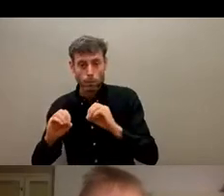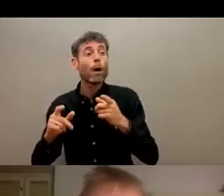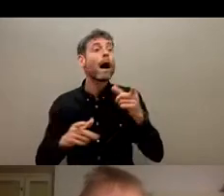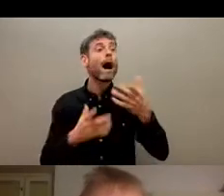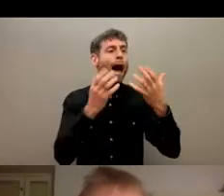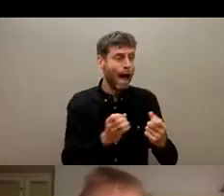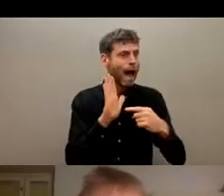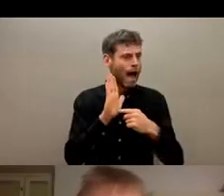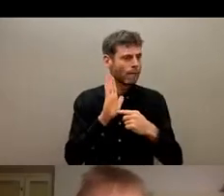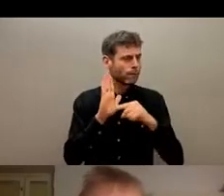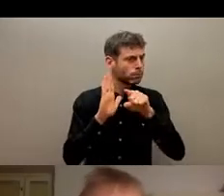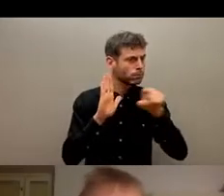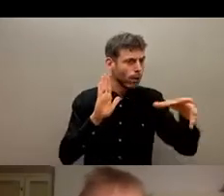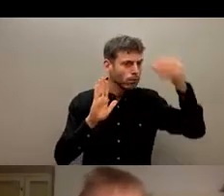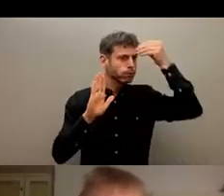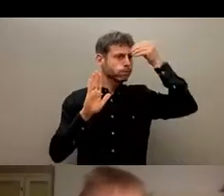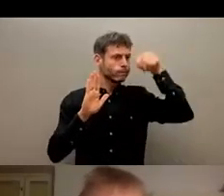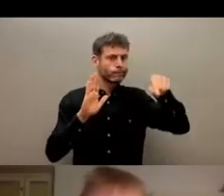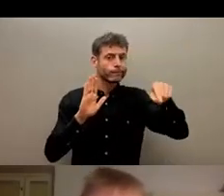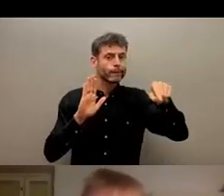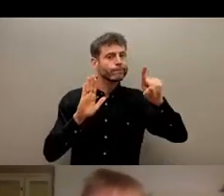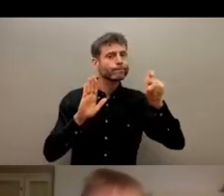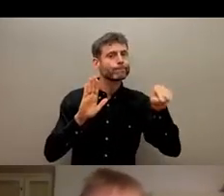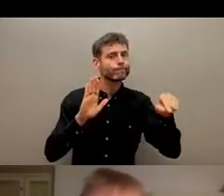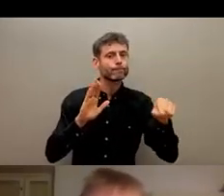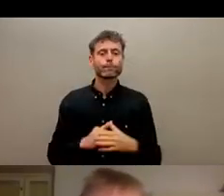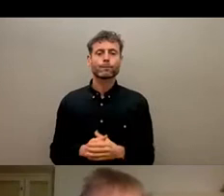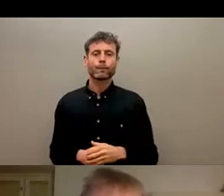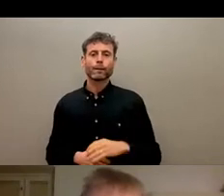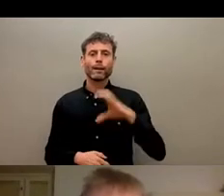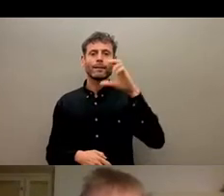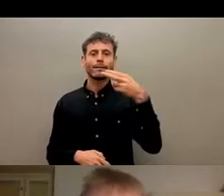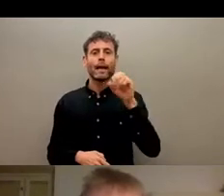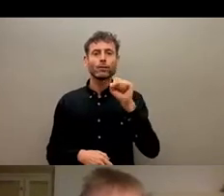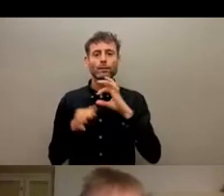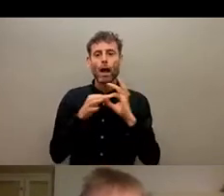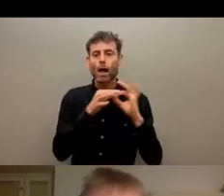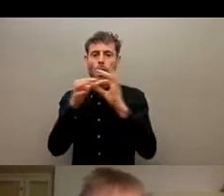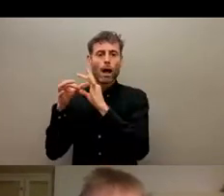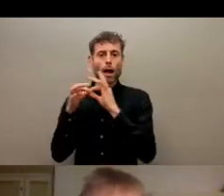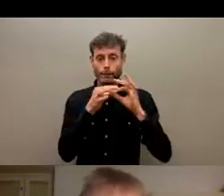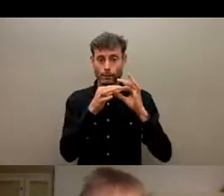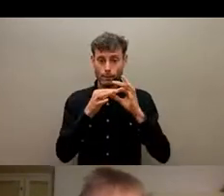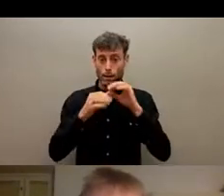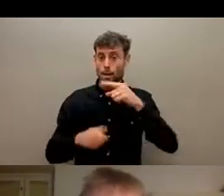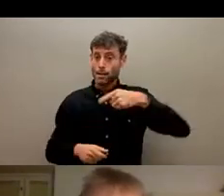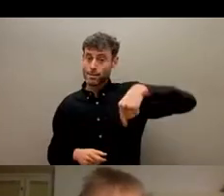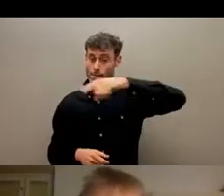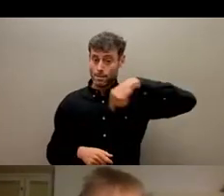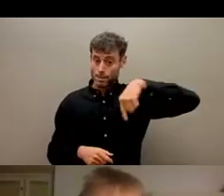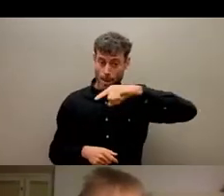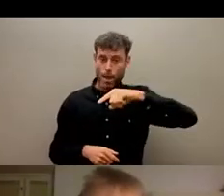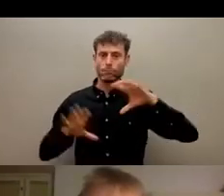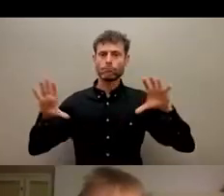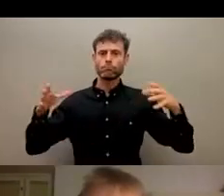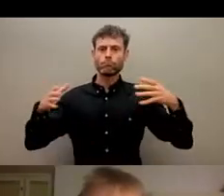Yeah, I suppose the key thing with the CHS Alliance is that they are reporting as a community of practice on